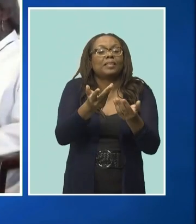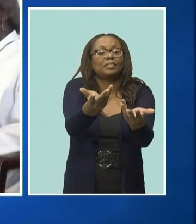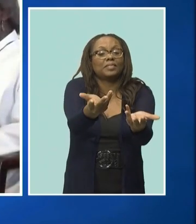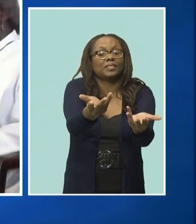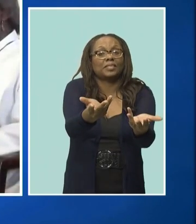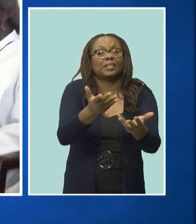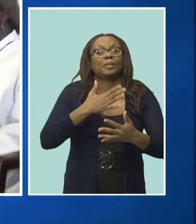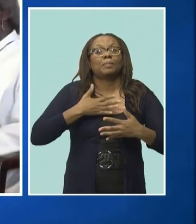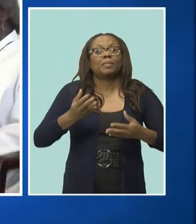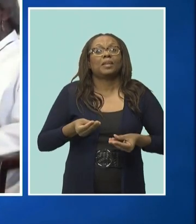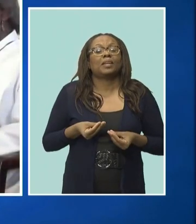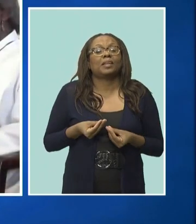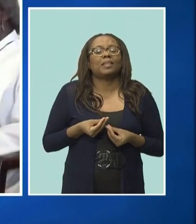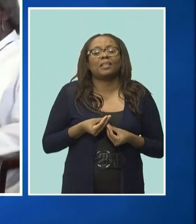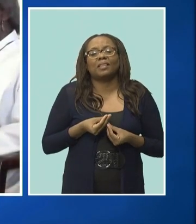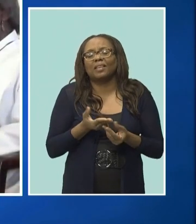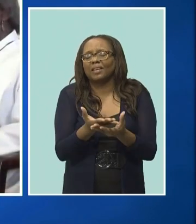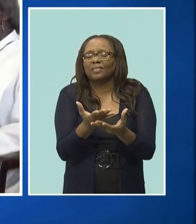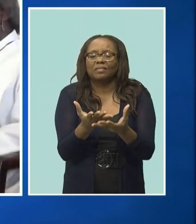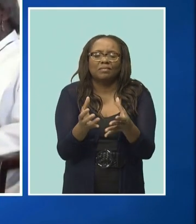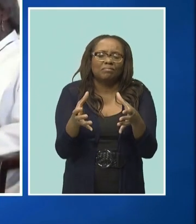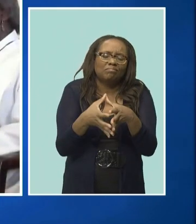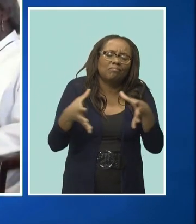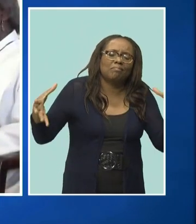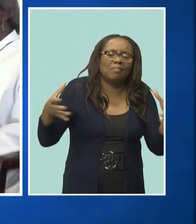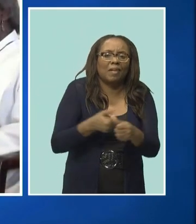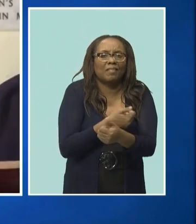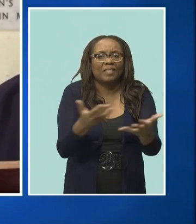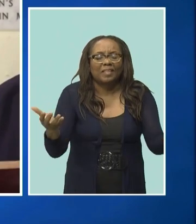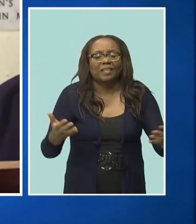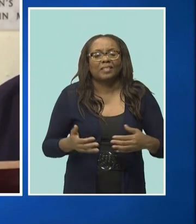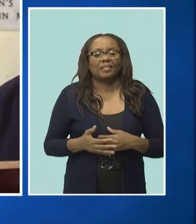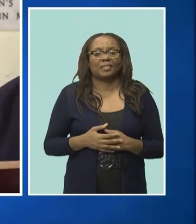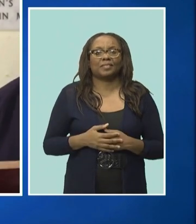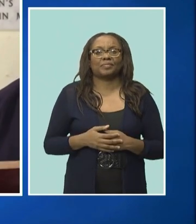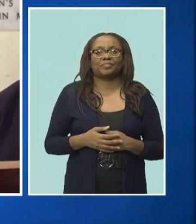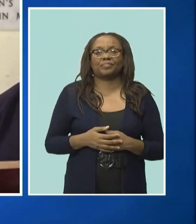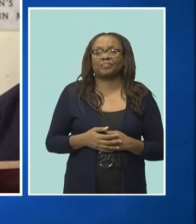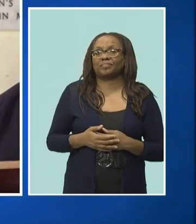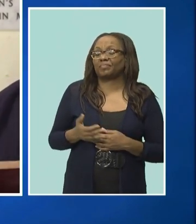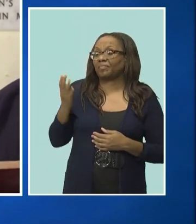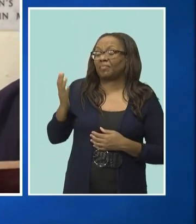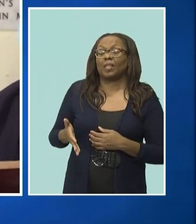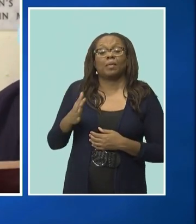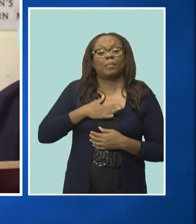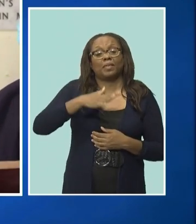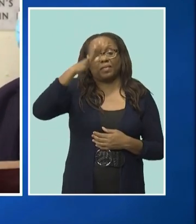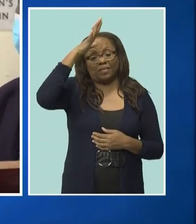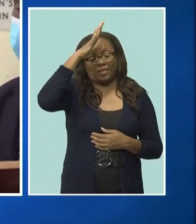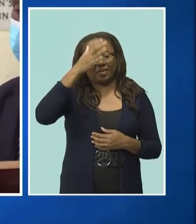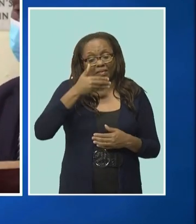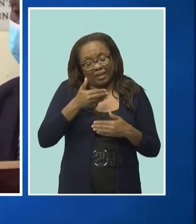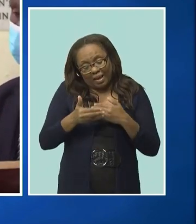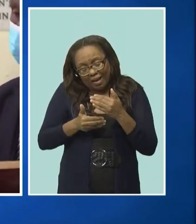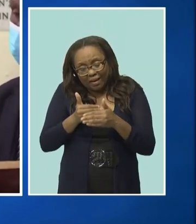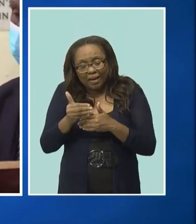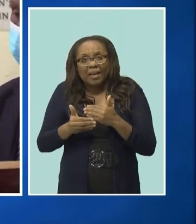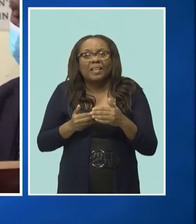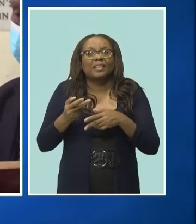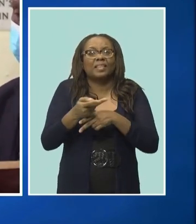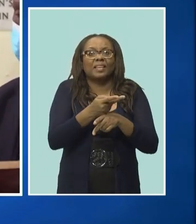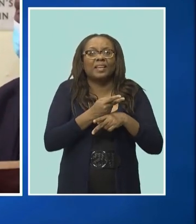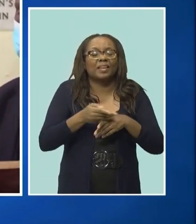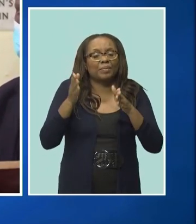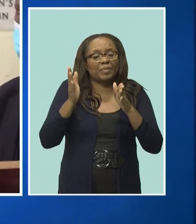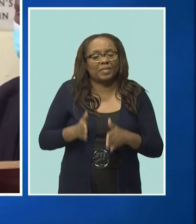my dad gives too much. My father was a kind and caring person. An example of this